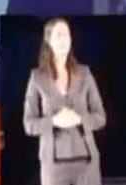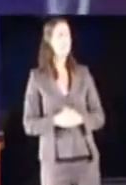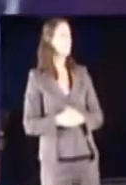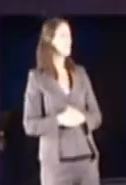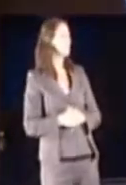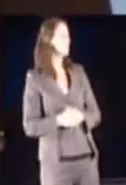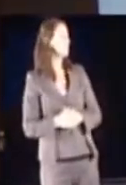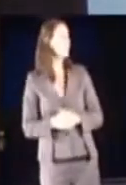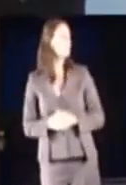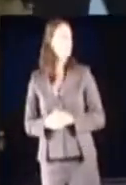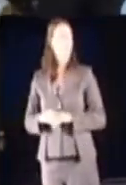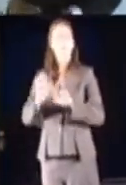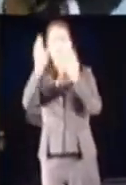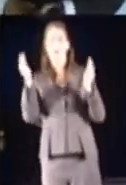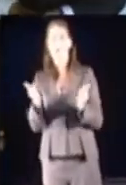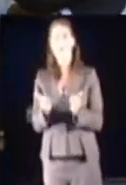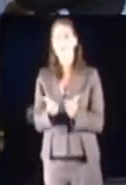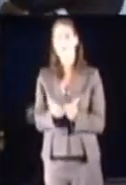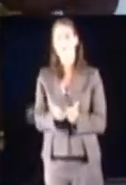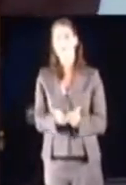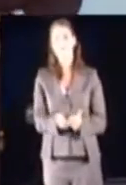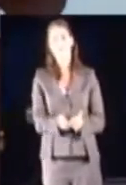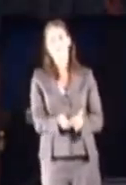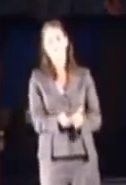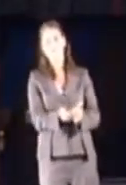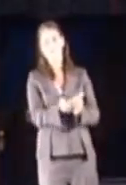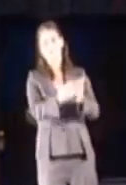of the world.